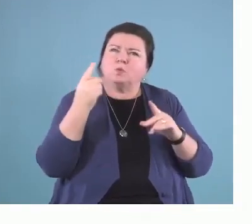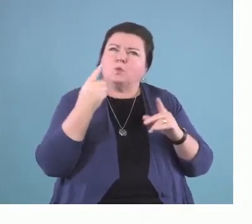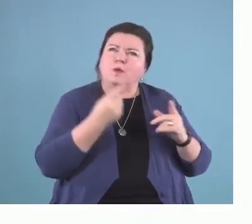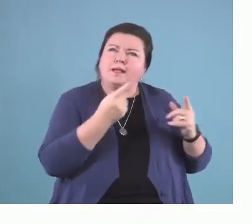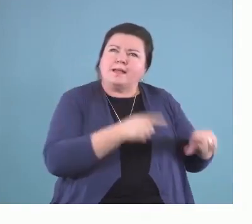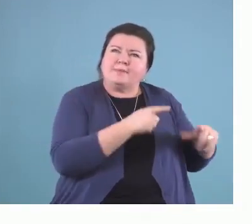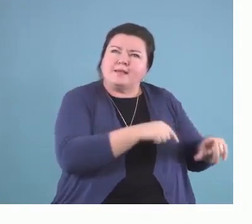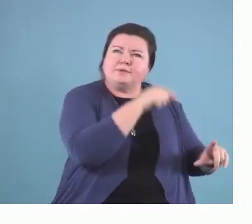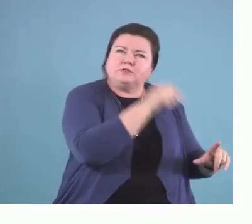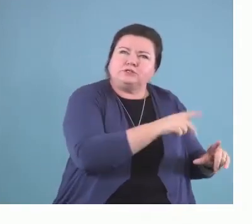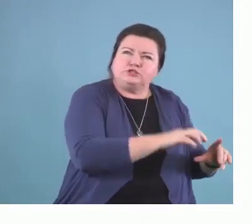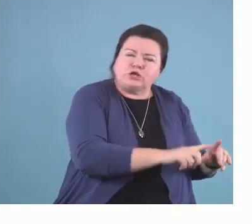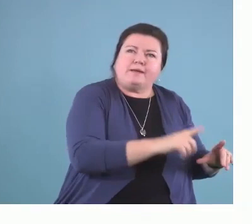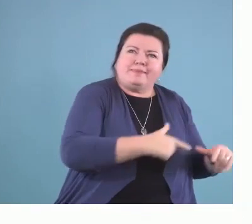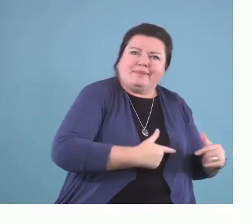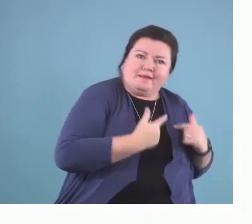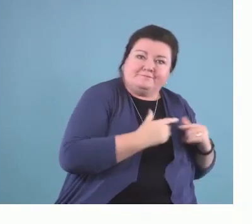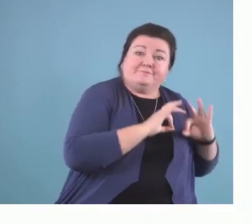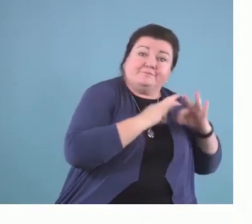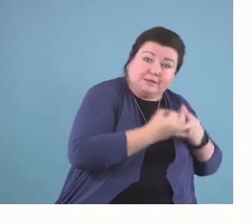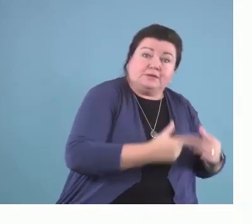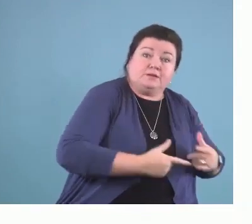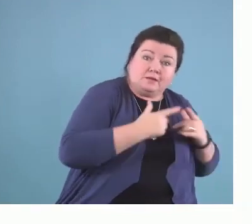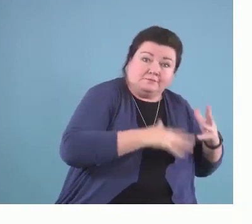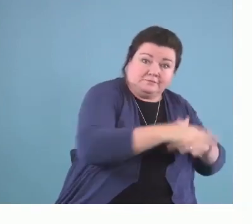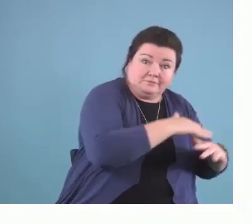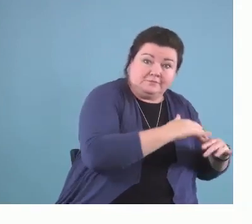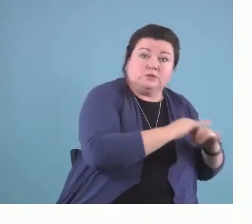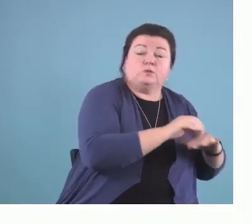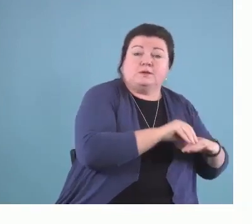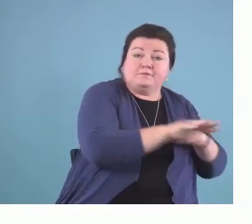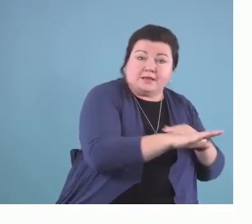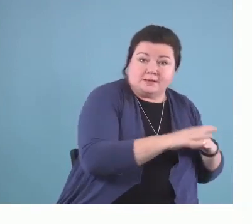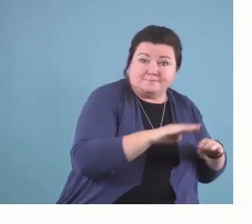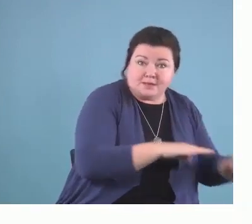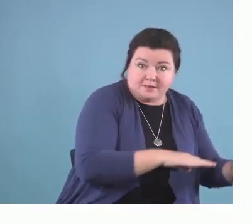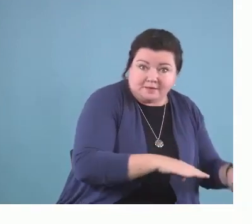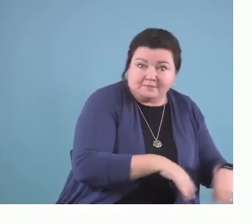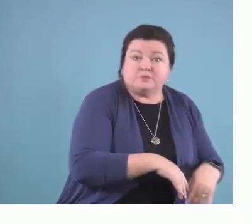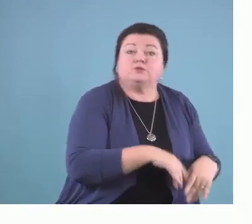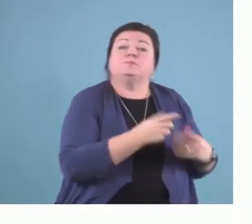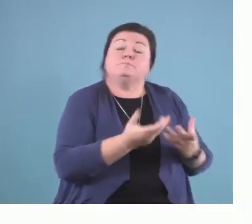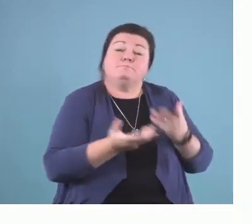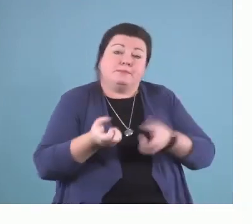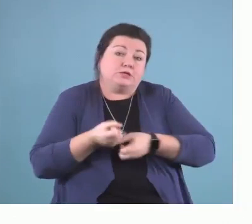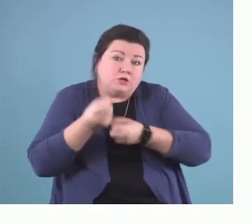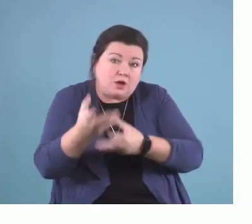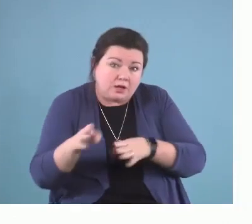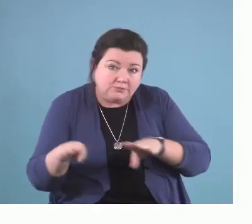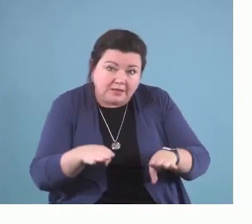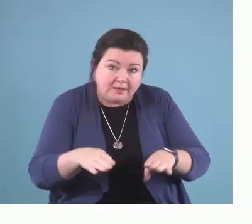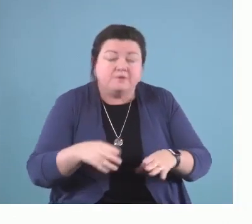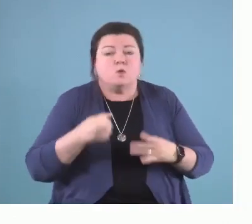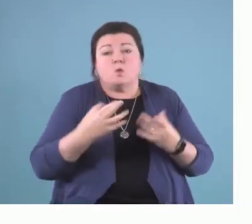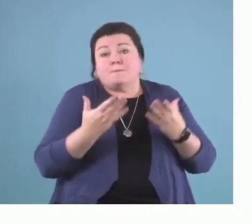family's life that is contributing to behaviors, or causing behaviors, or limiting